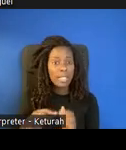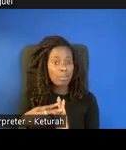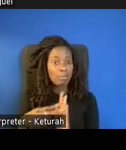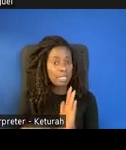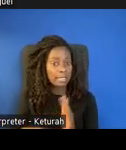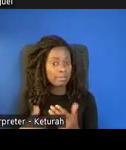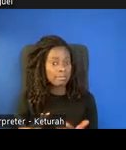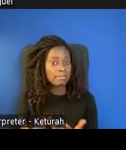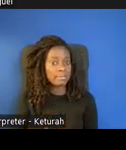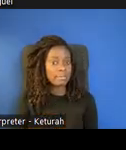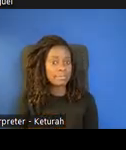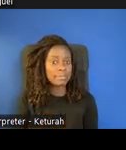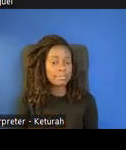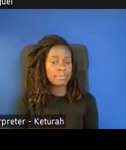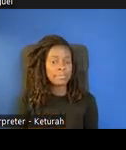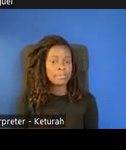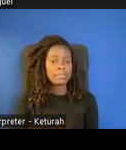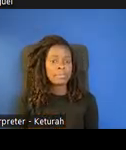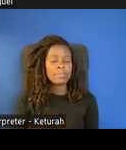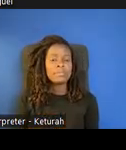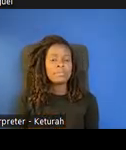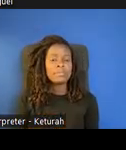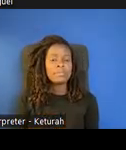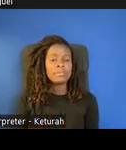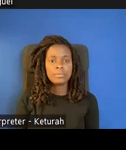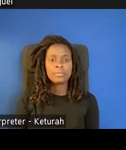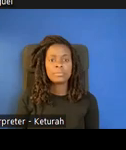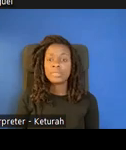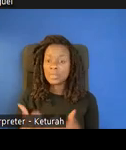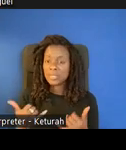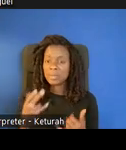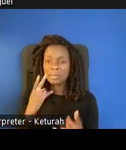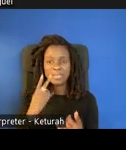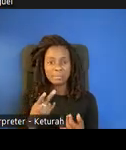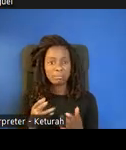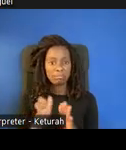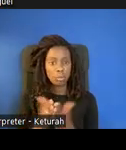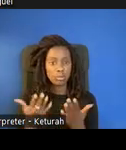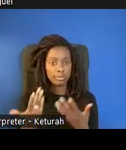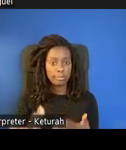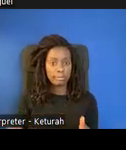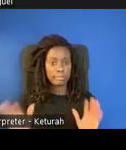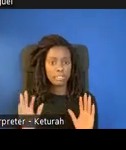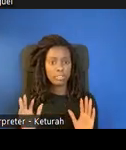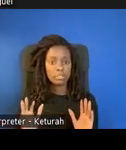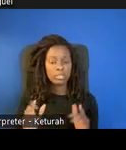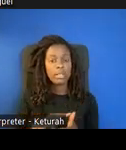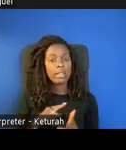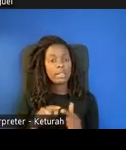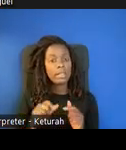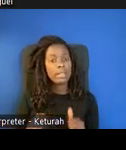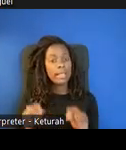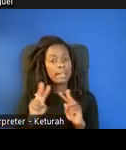the next slide. That just wraps up the end of the book. And then afterwards, it goes back. They can click on